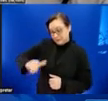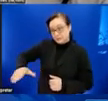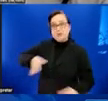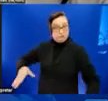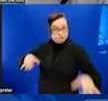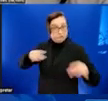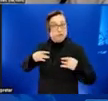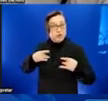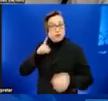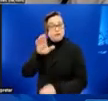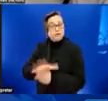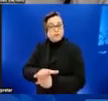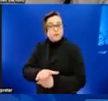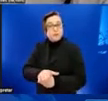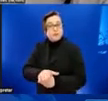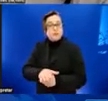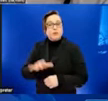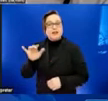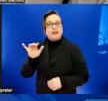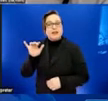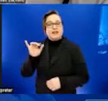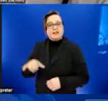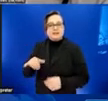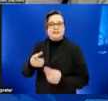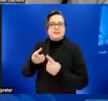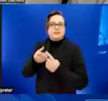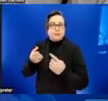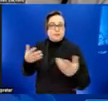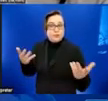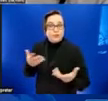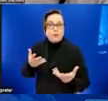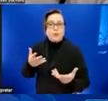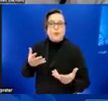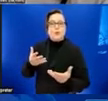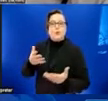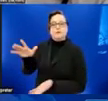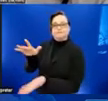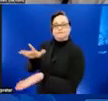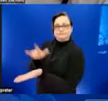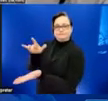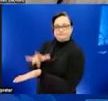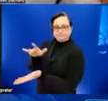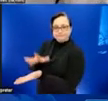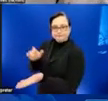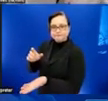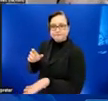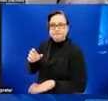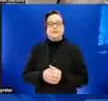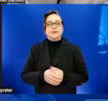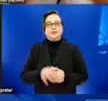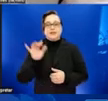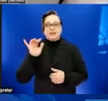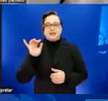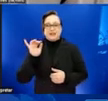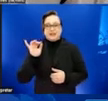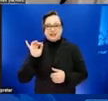confirmed are result of pedophilia and the notion that gay, bisexual, and other men who have sex with men wish to groom